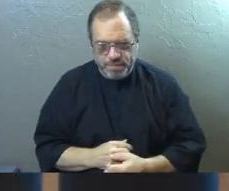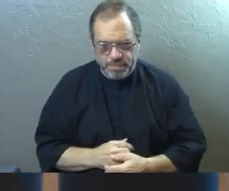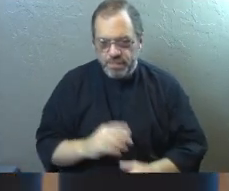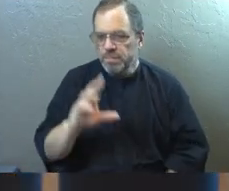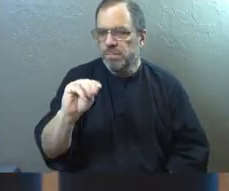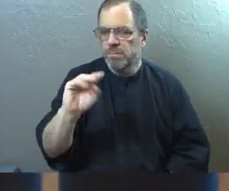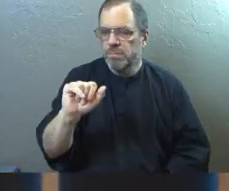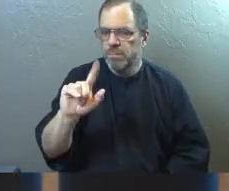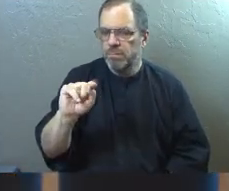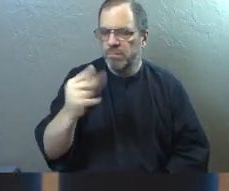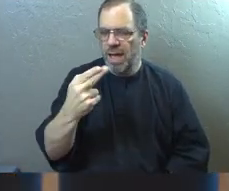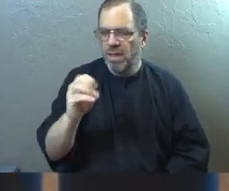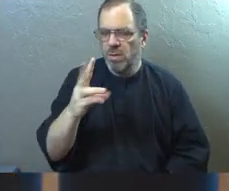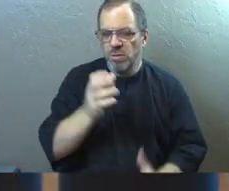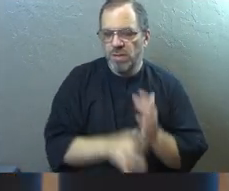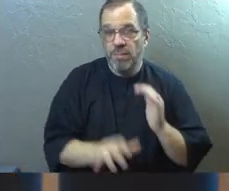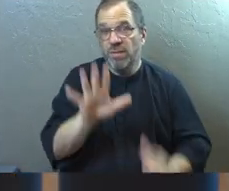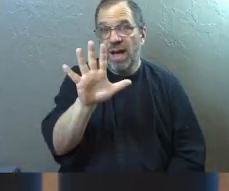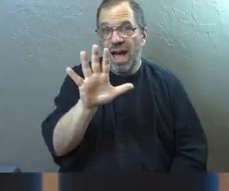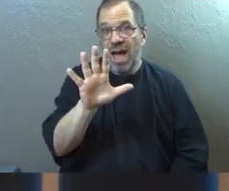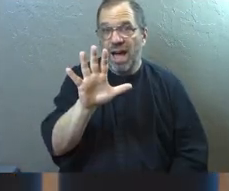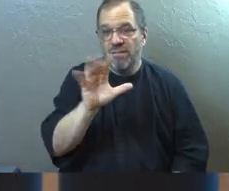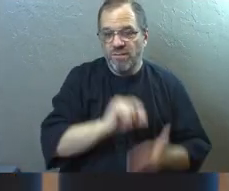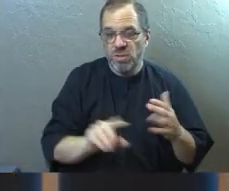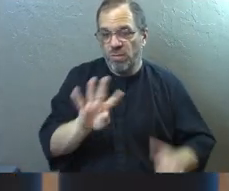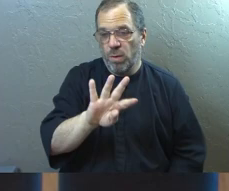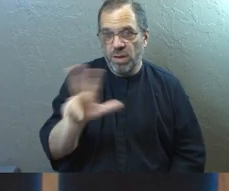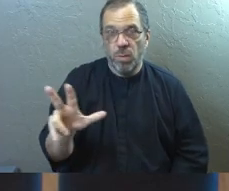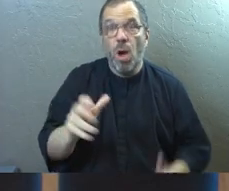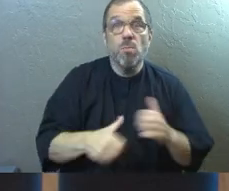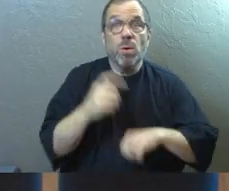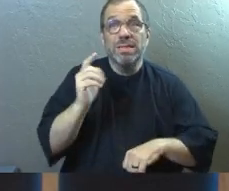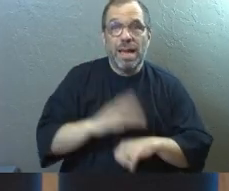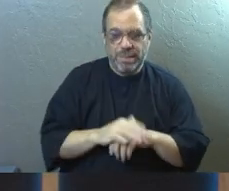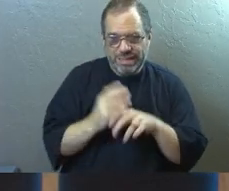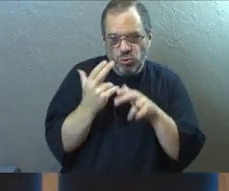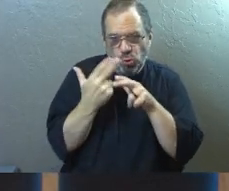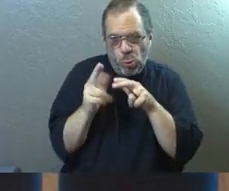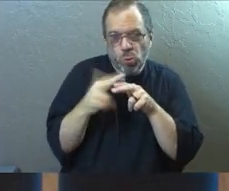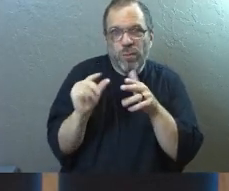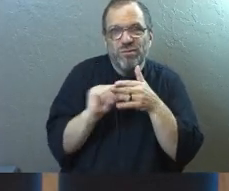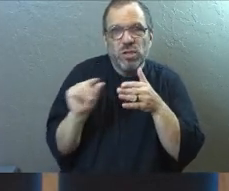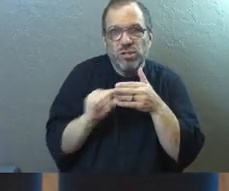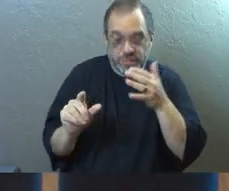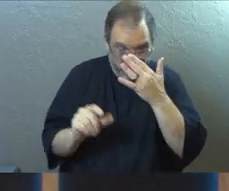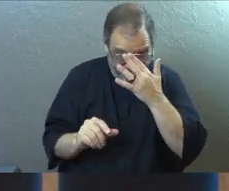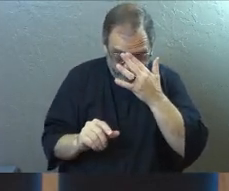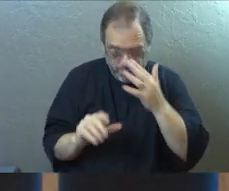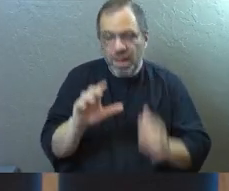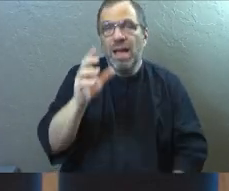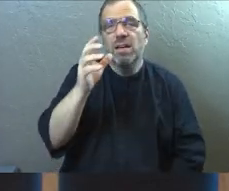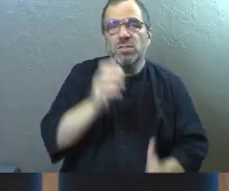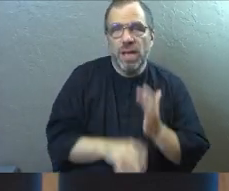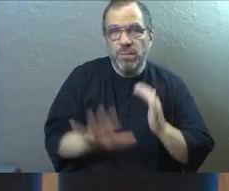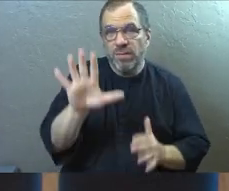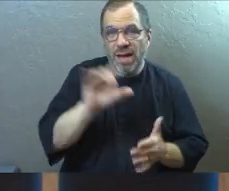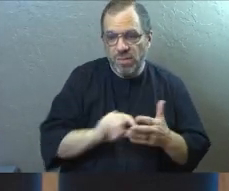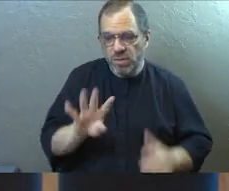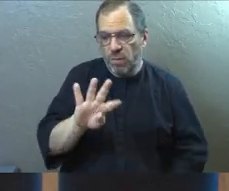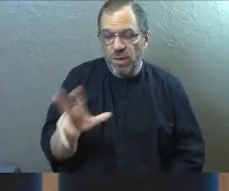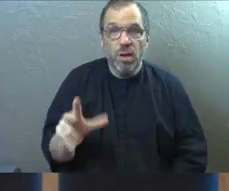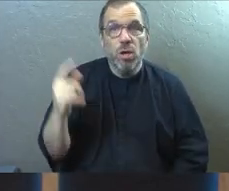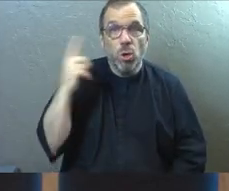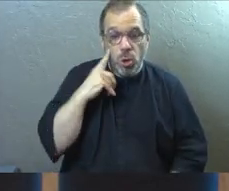Matthew 5.43. And we're going to spend almost all of our time on these short verses here. 5.43. You've heard